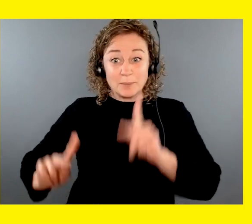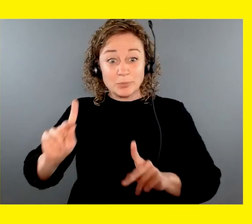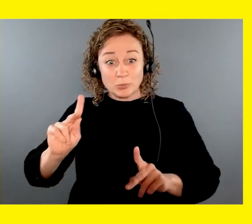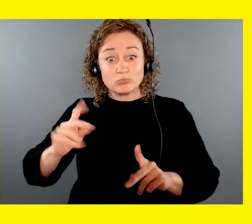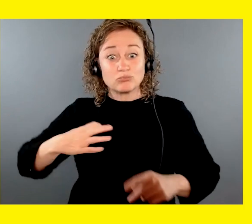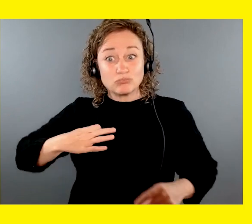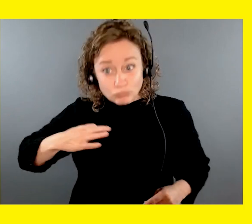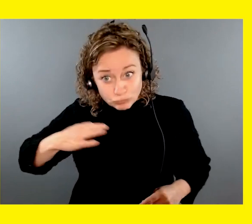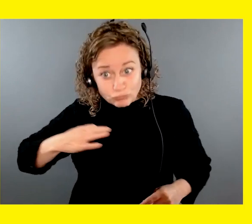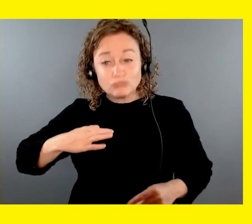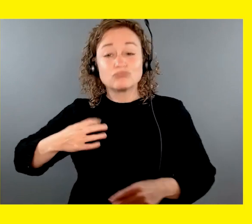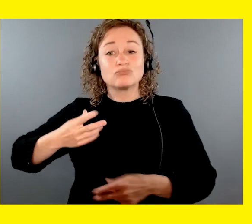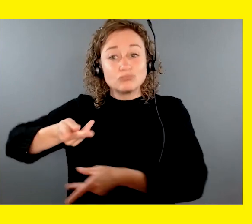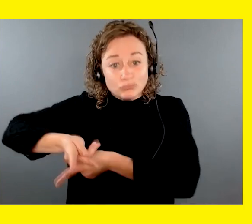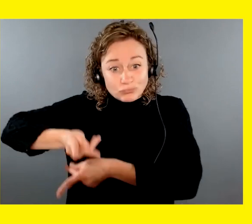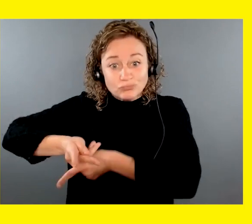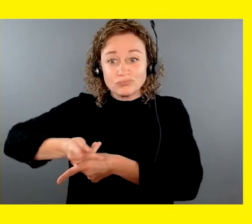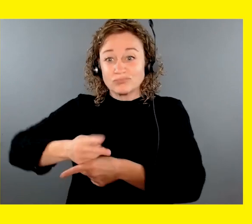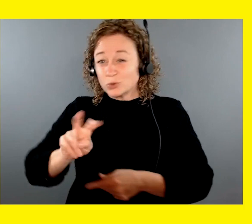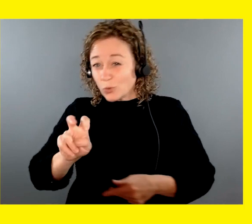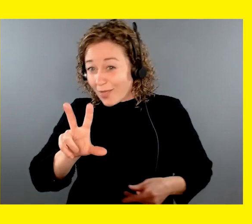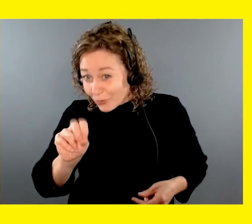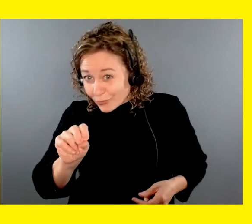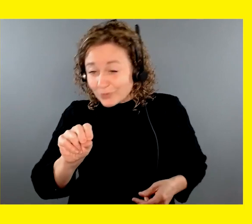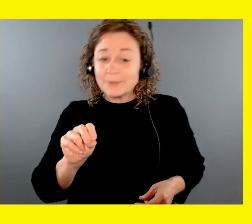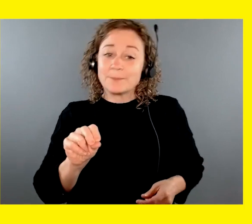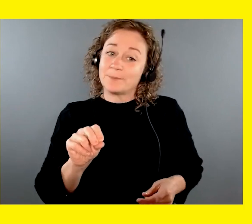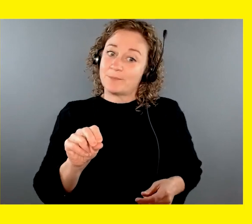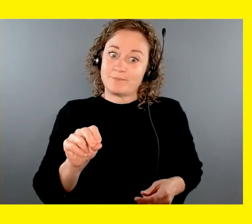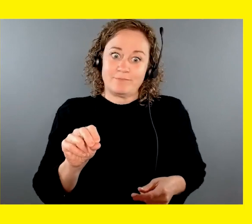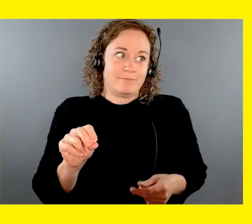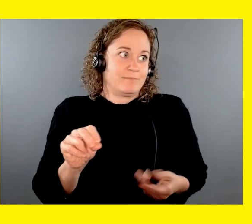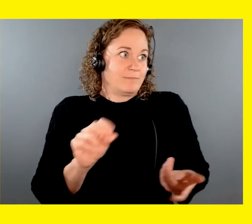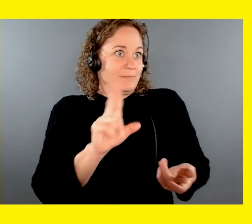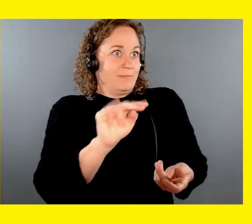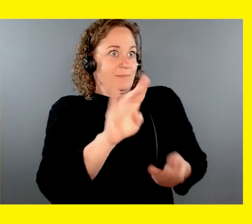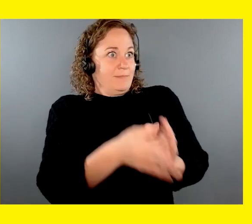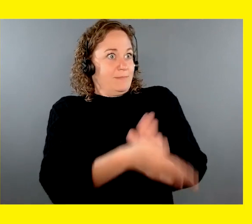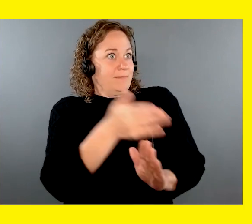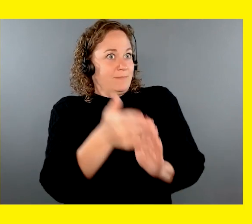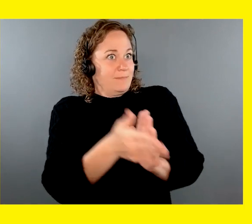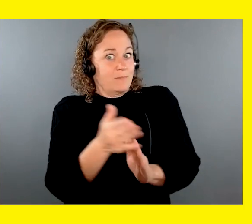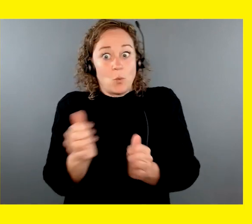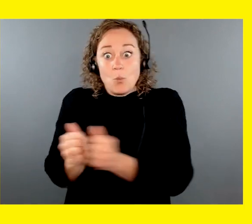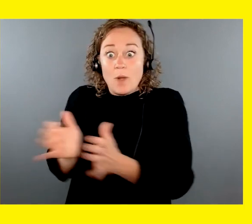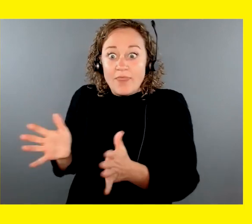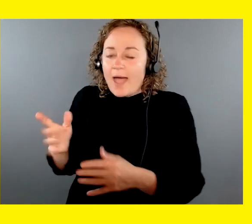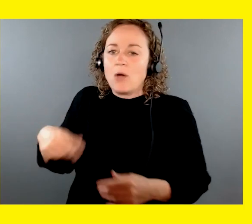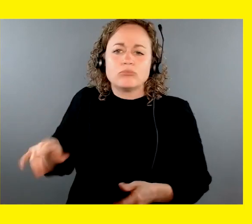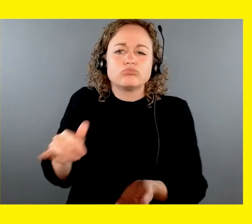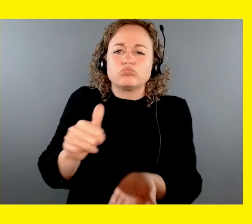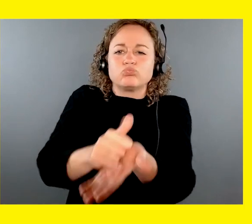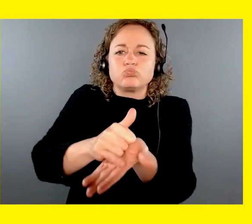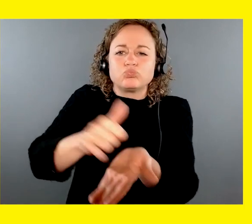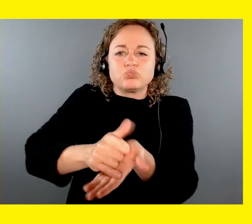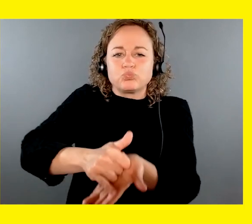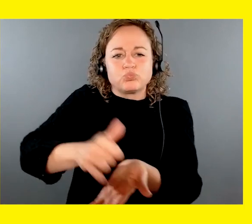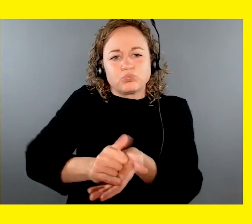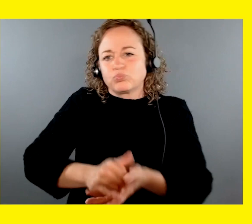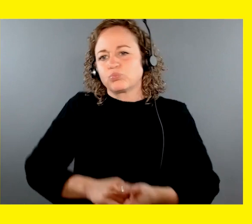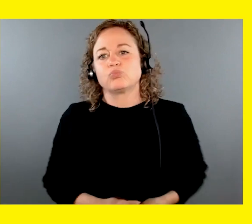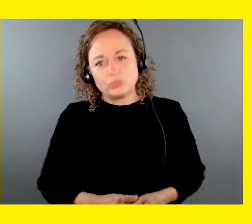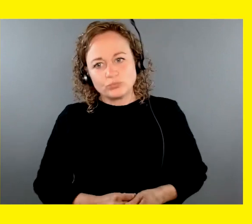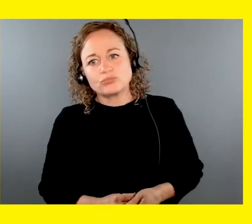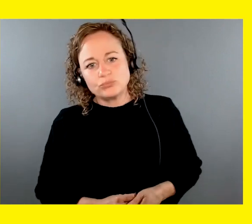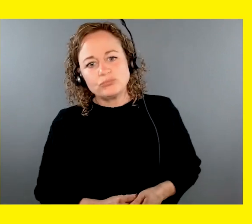boarders and there is no way that CNIB would be able to run such a comprehensive program without that